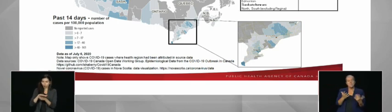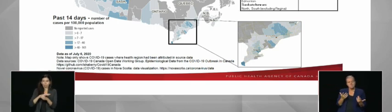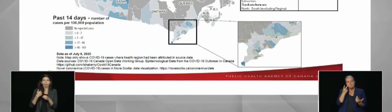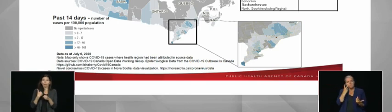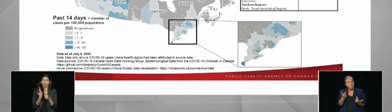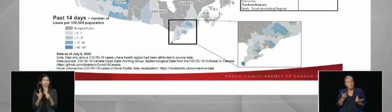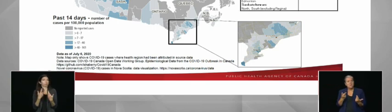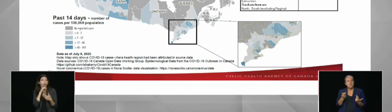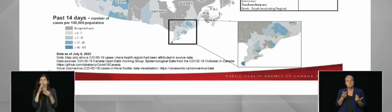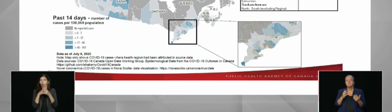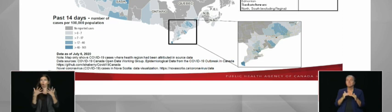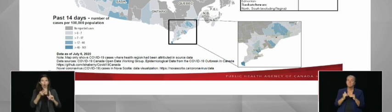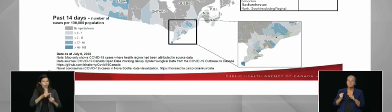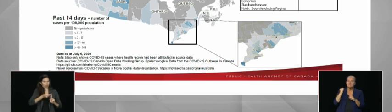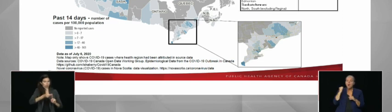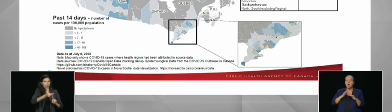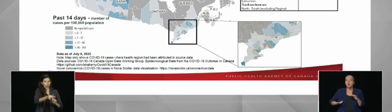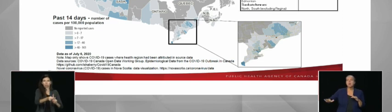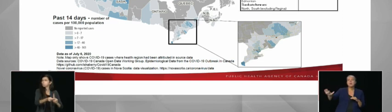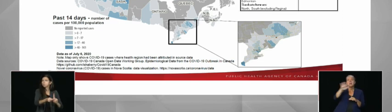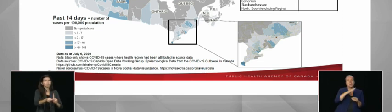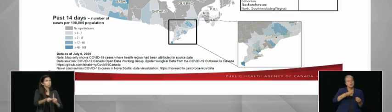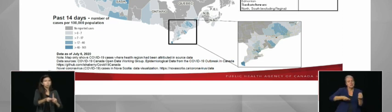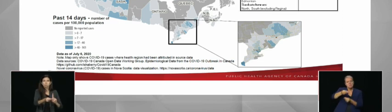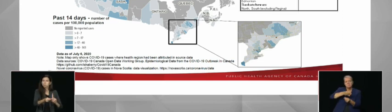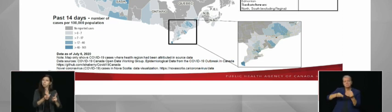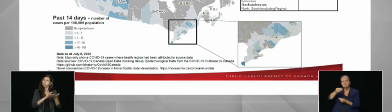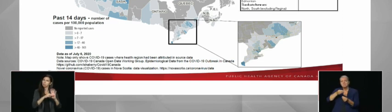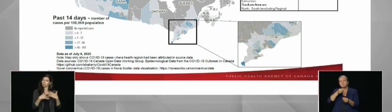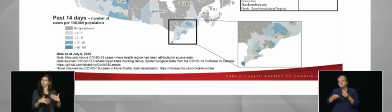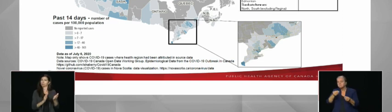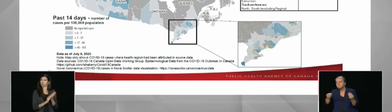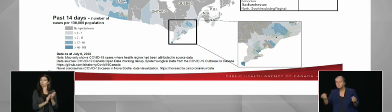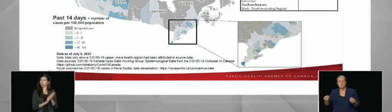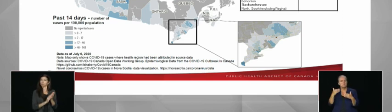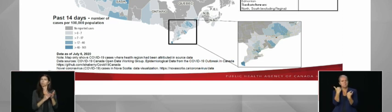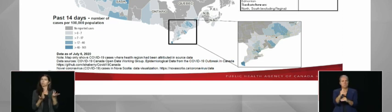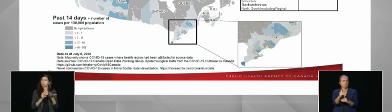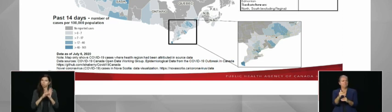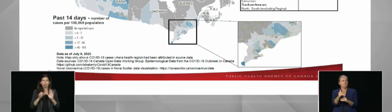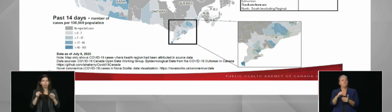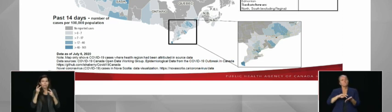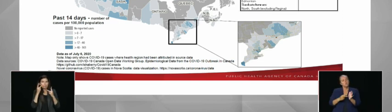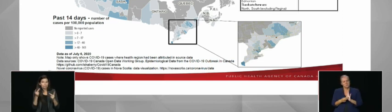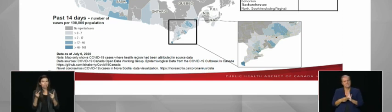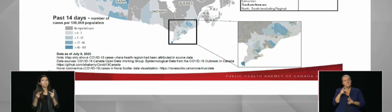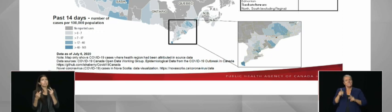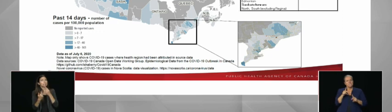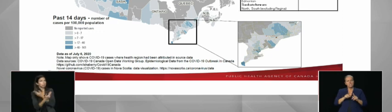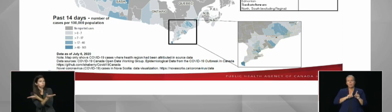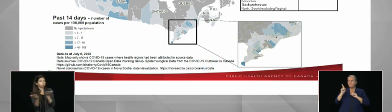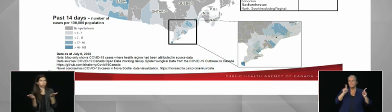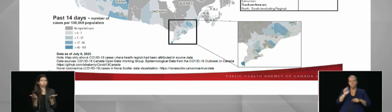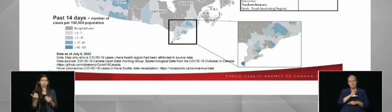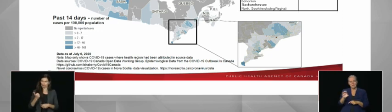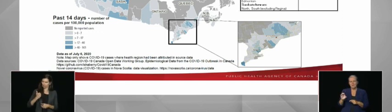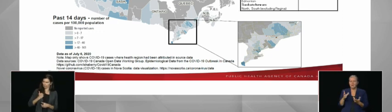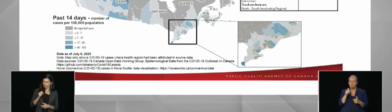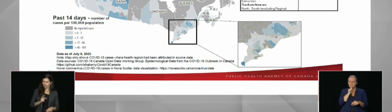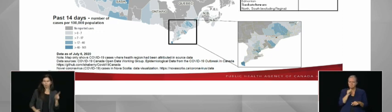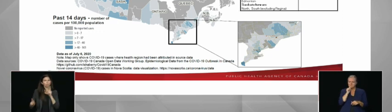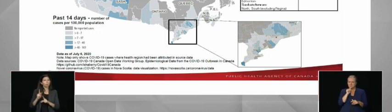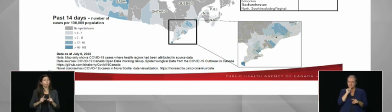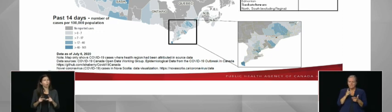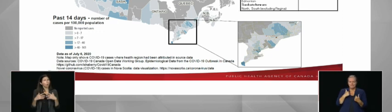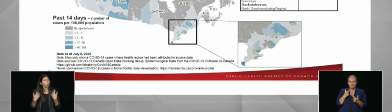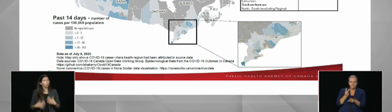Canadians across the country over the past months have now shown us that we have been able to impact the pandemic, control transmission